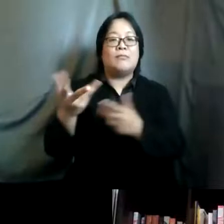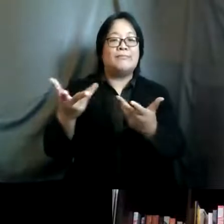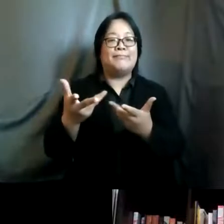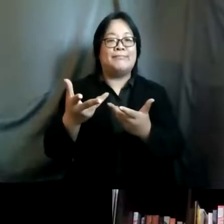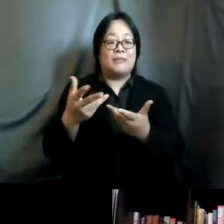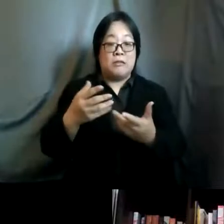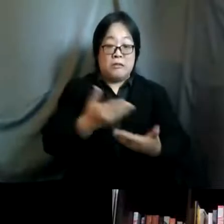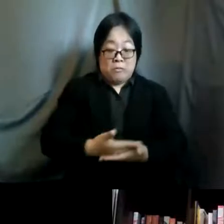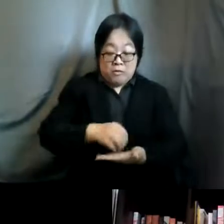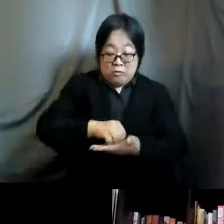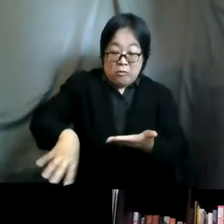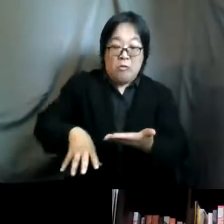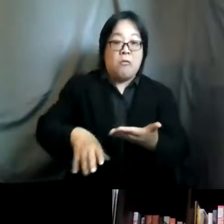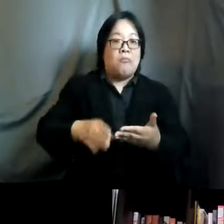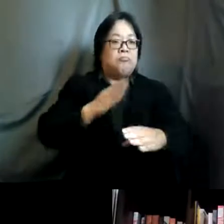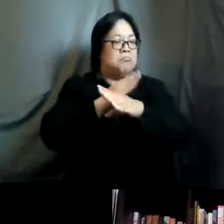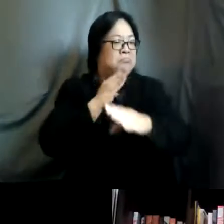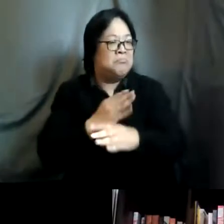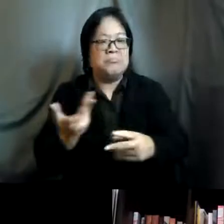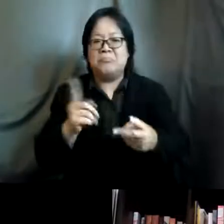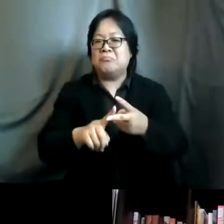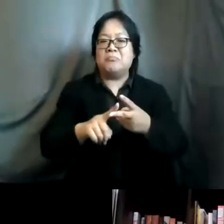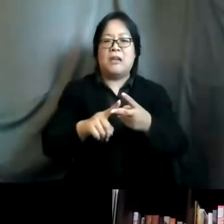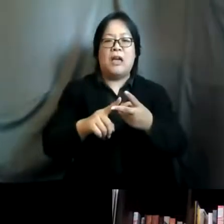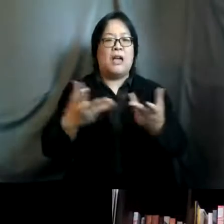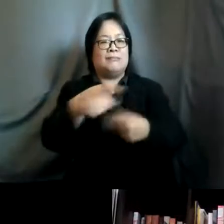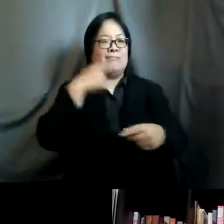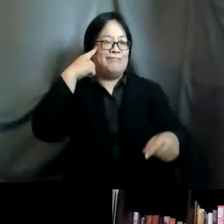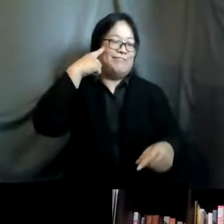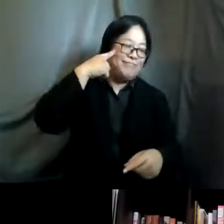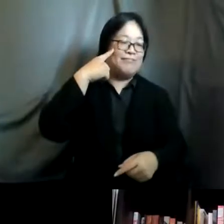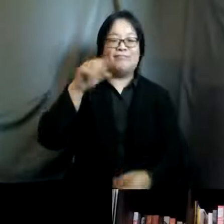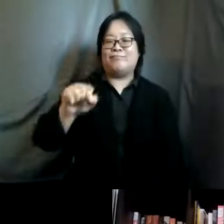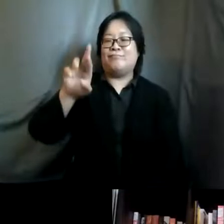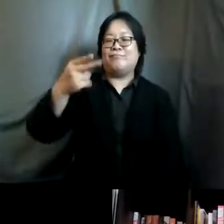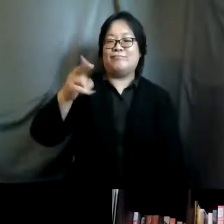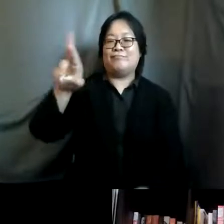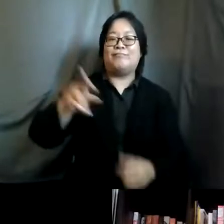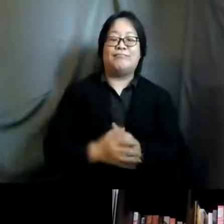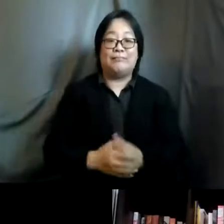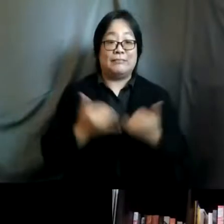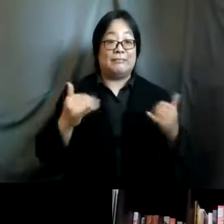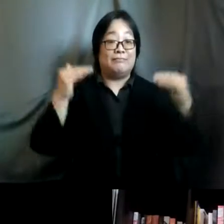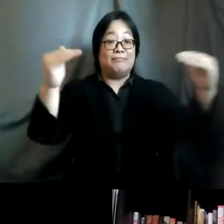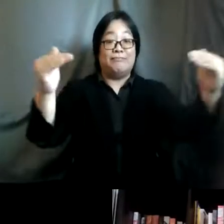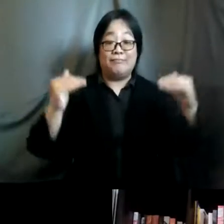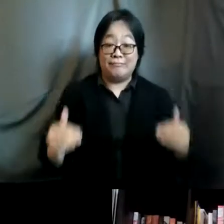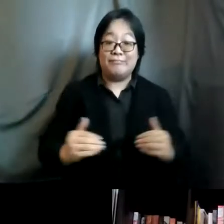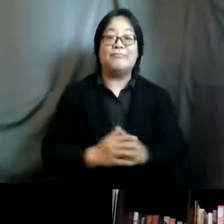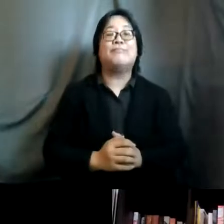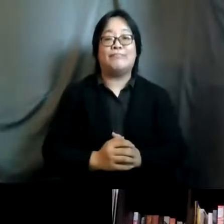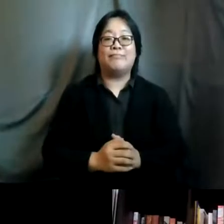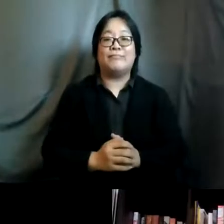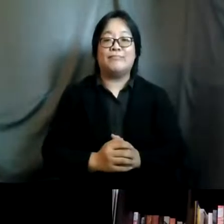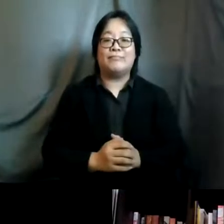destigmatizing and accessing of srhr overall uh we now move swiftly ladies and gentlemen to our next speaker